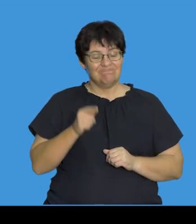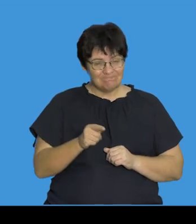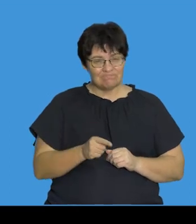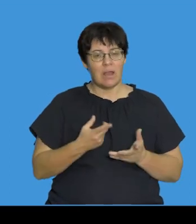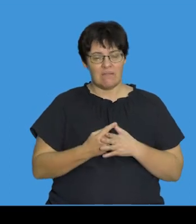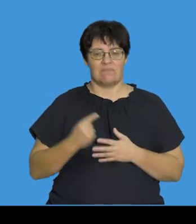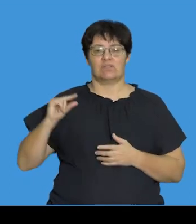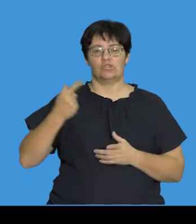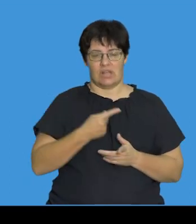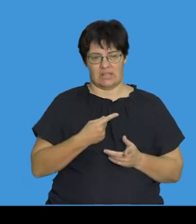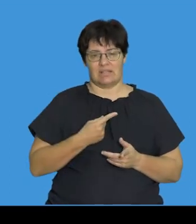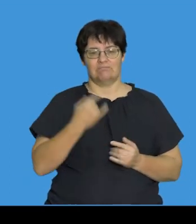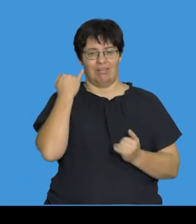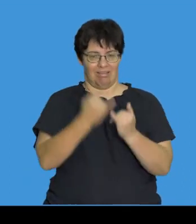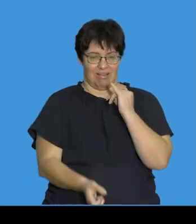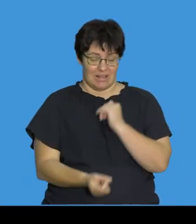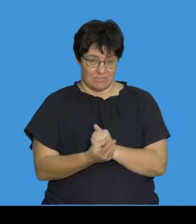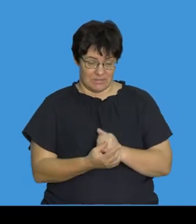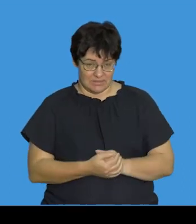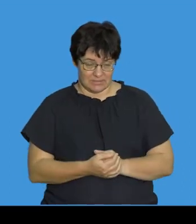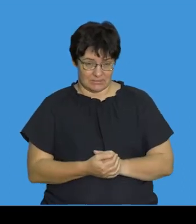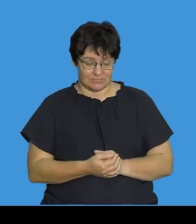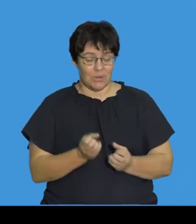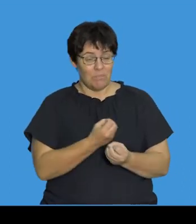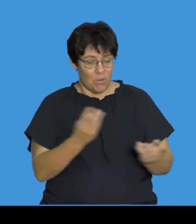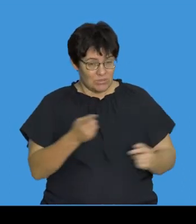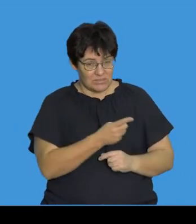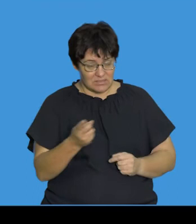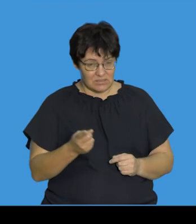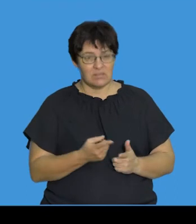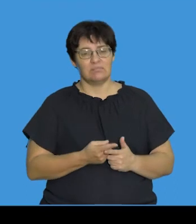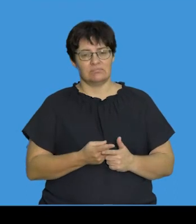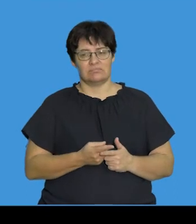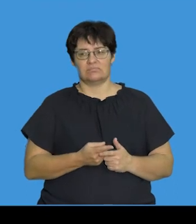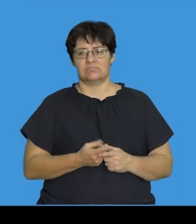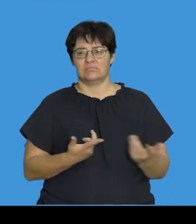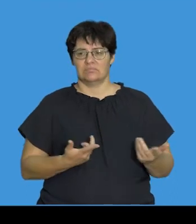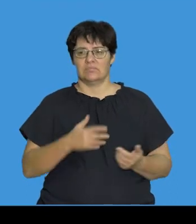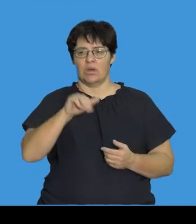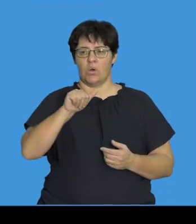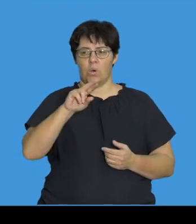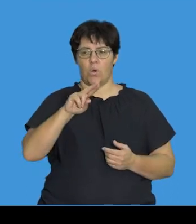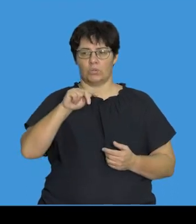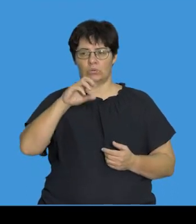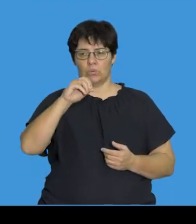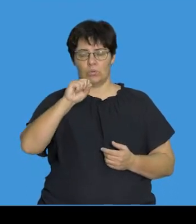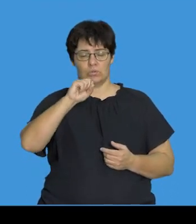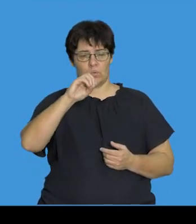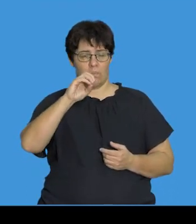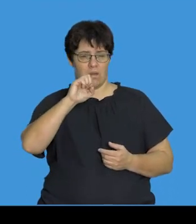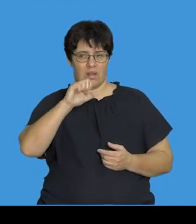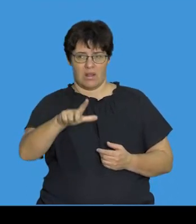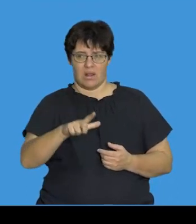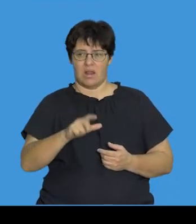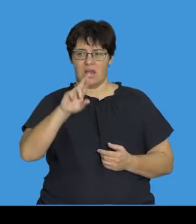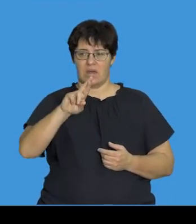genetic disorders. Most of these disorders are autosomal recessive and I'll explain the concept